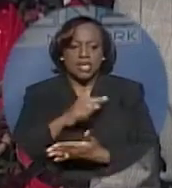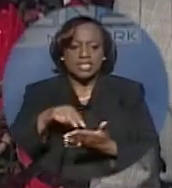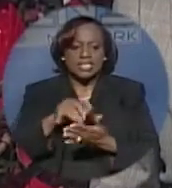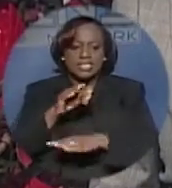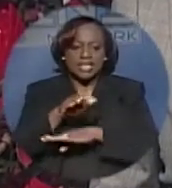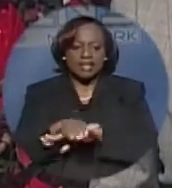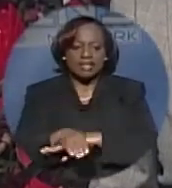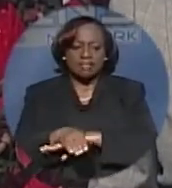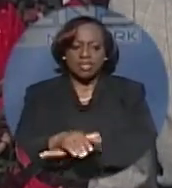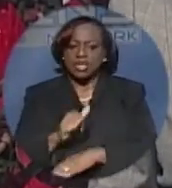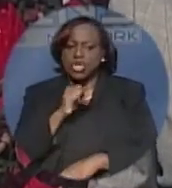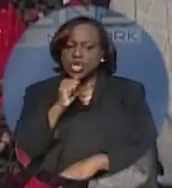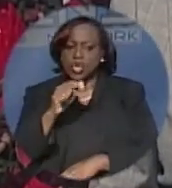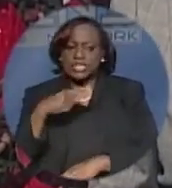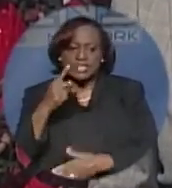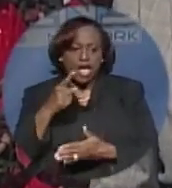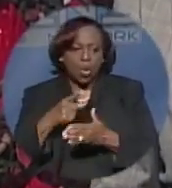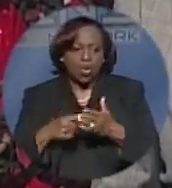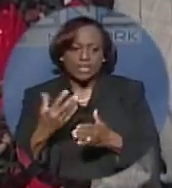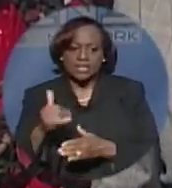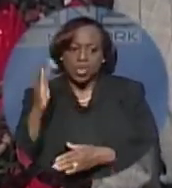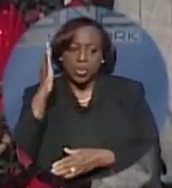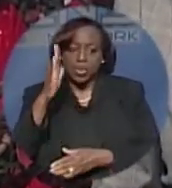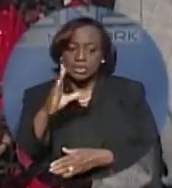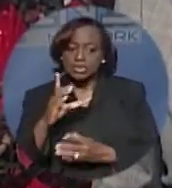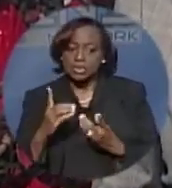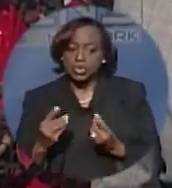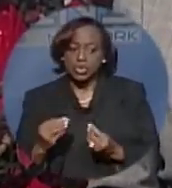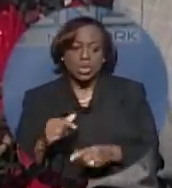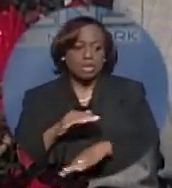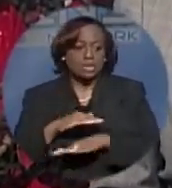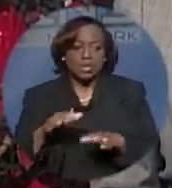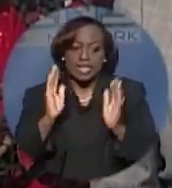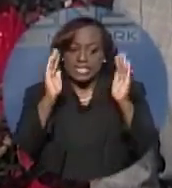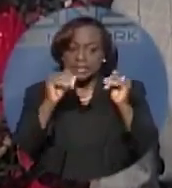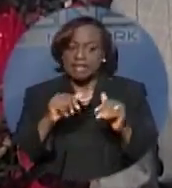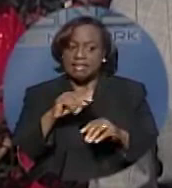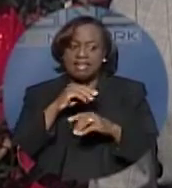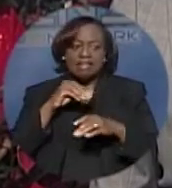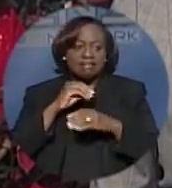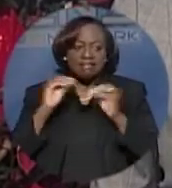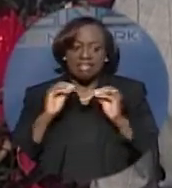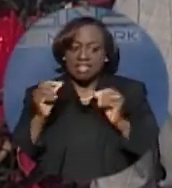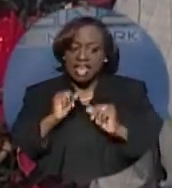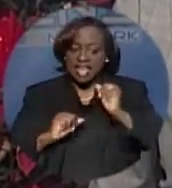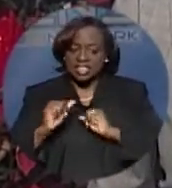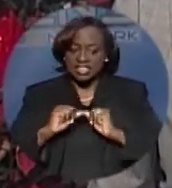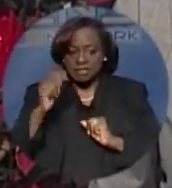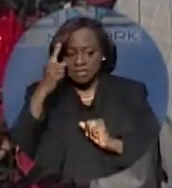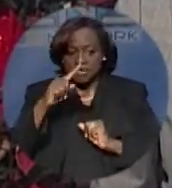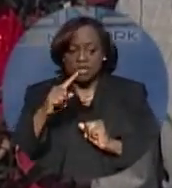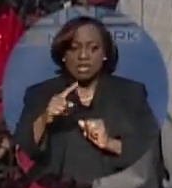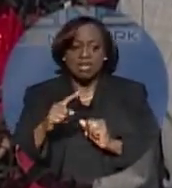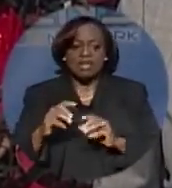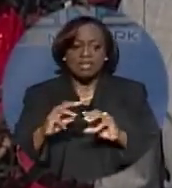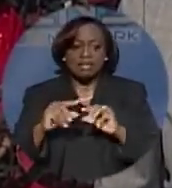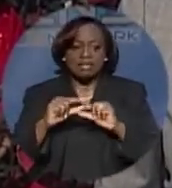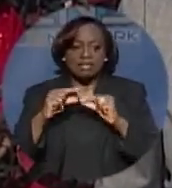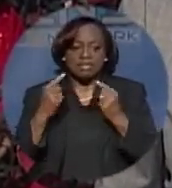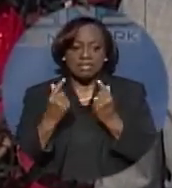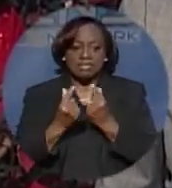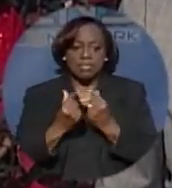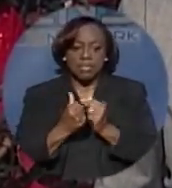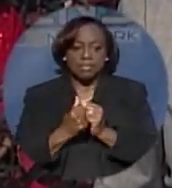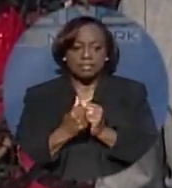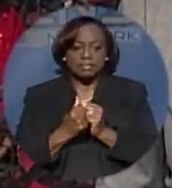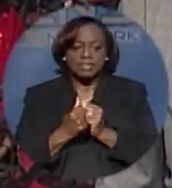They're not saying what they will do, but don't expect inaction from affiliates of the Trade Union Congress. Today, members met to declare their